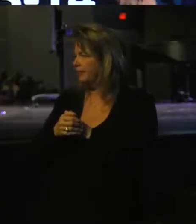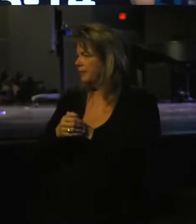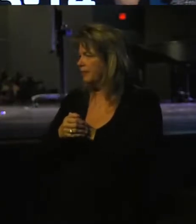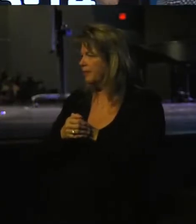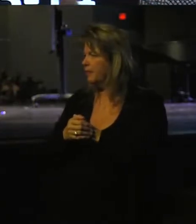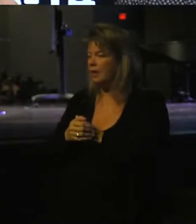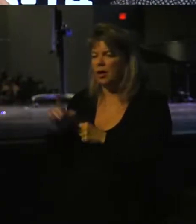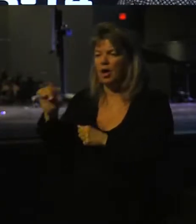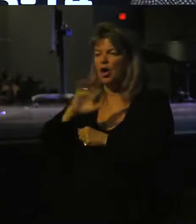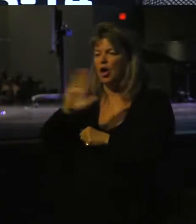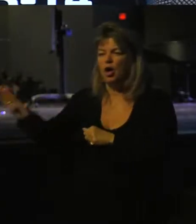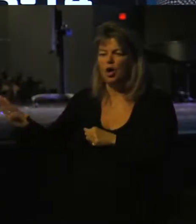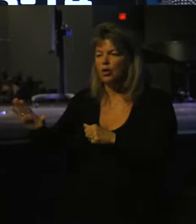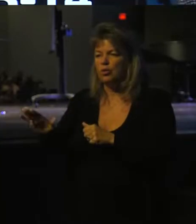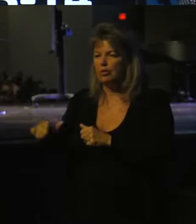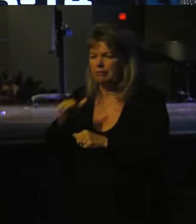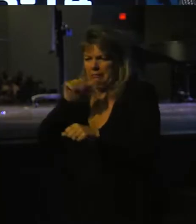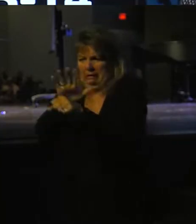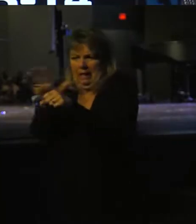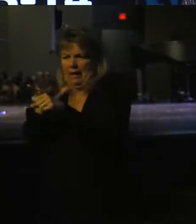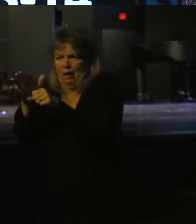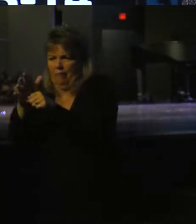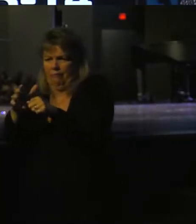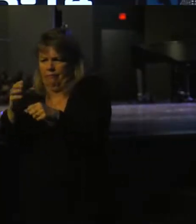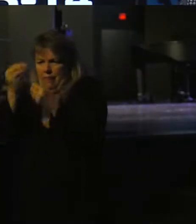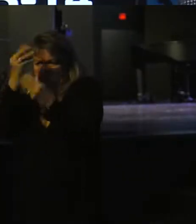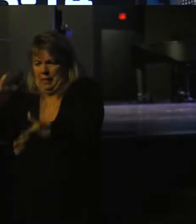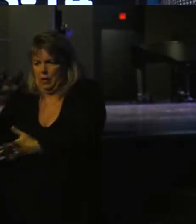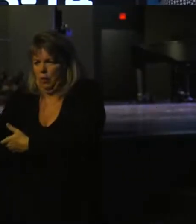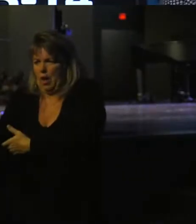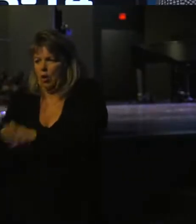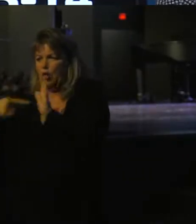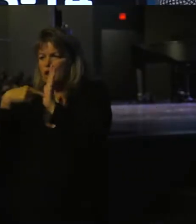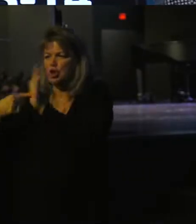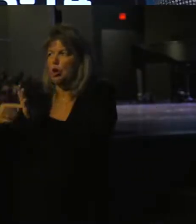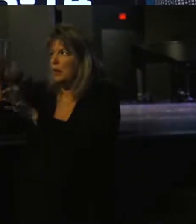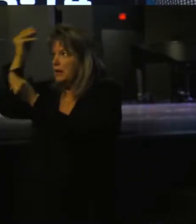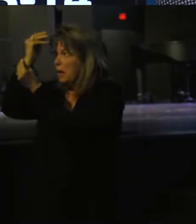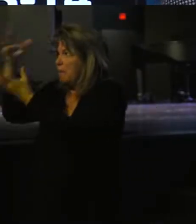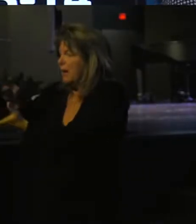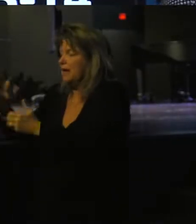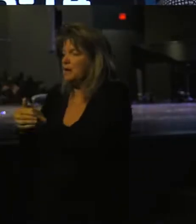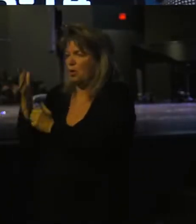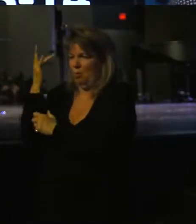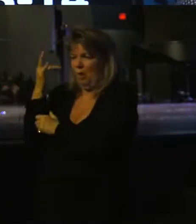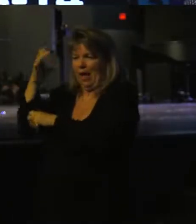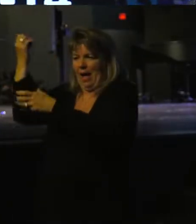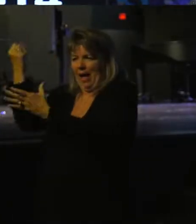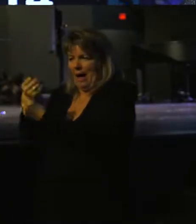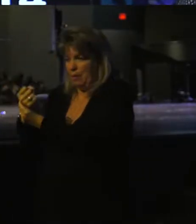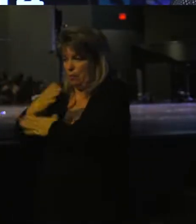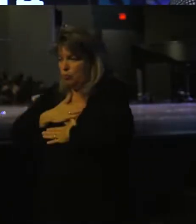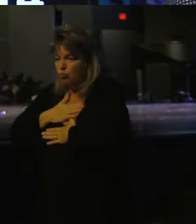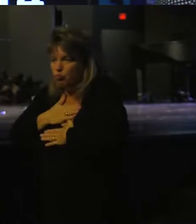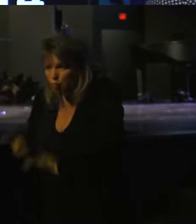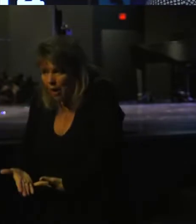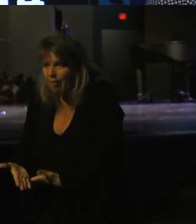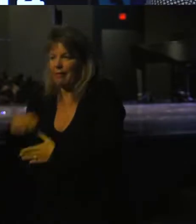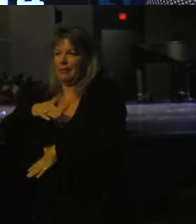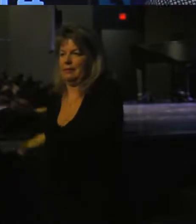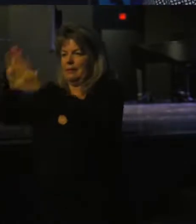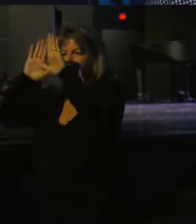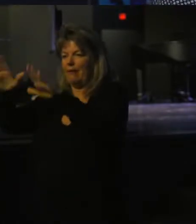Where is your lack of obedience? He is showing his obedience because Abraham was willing to